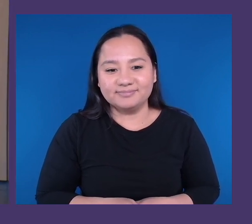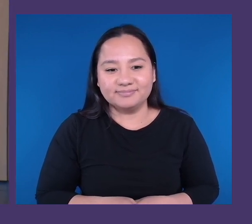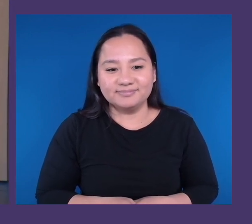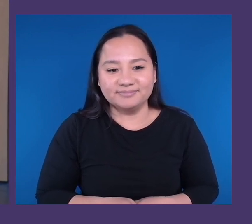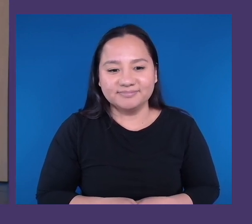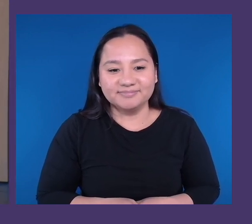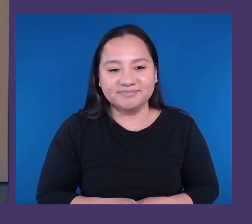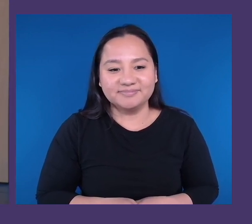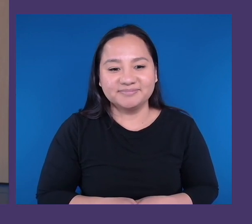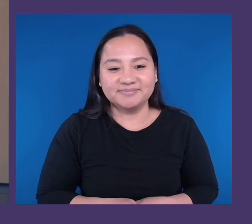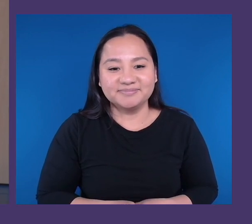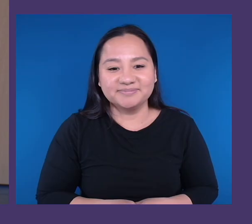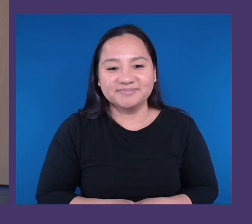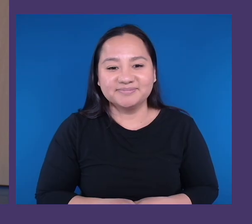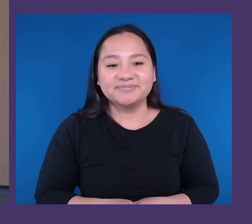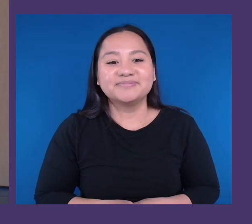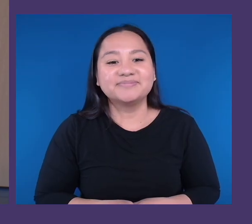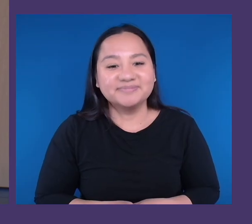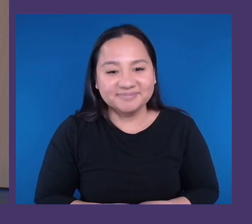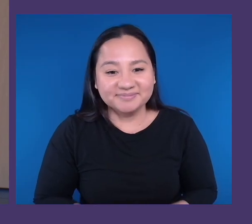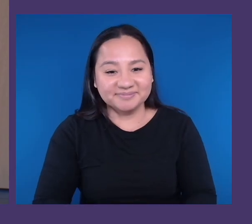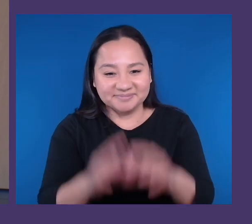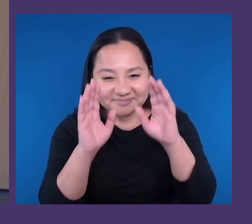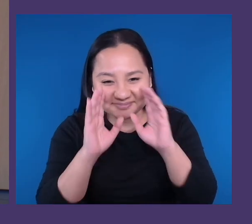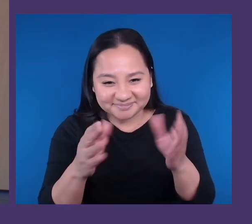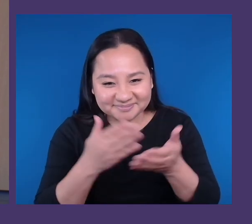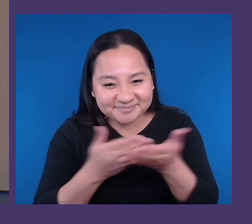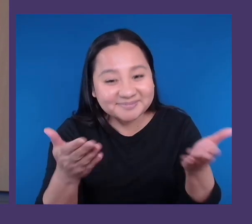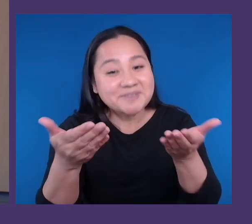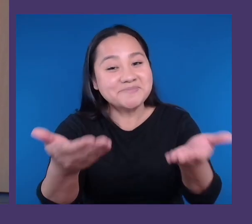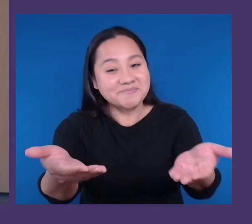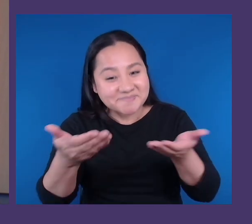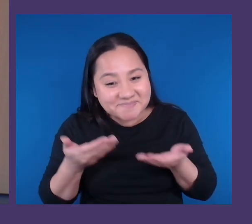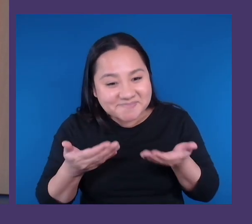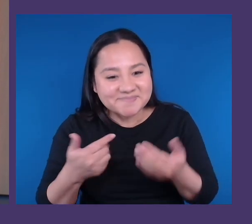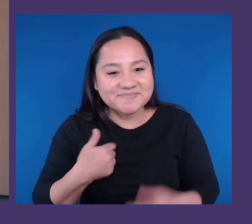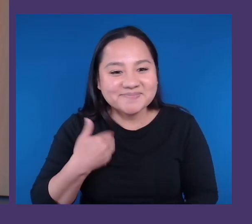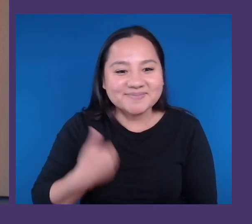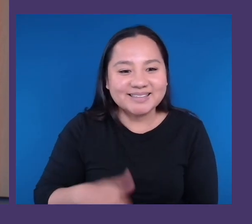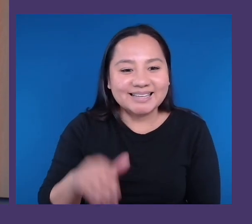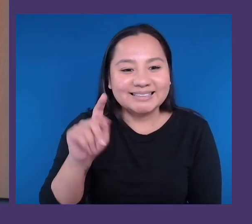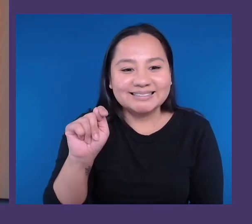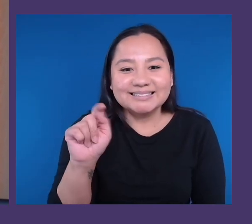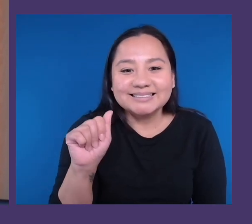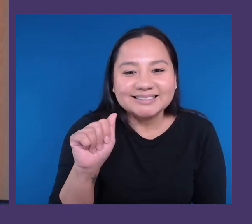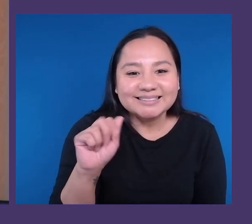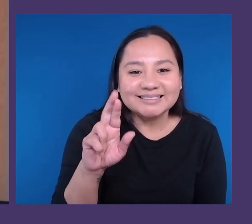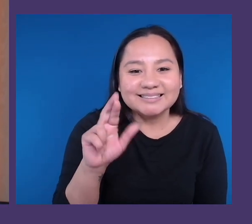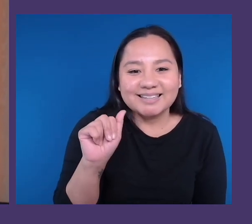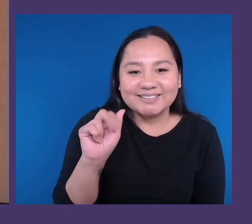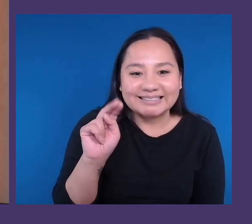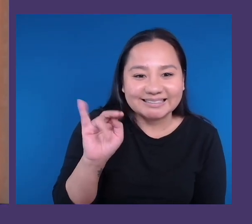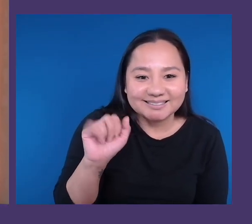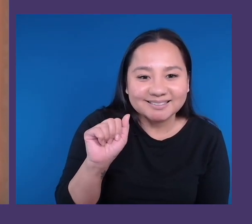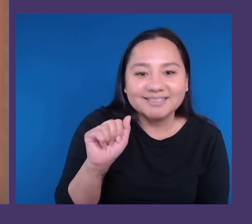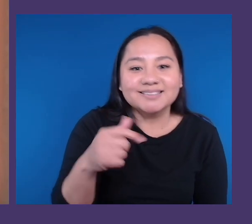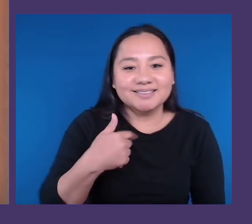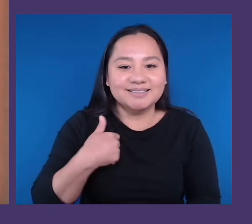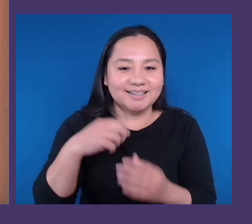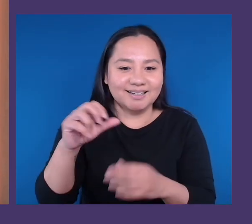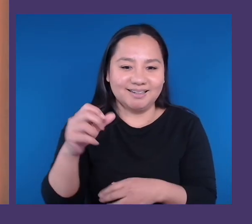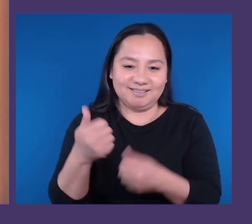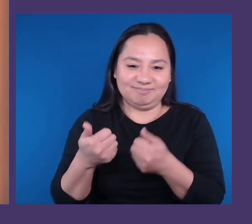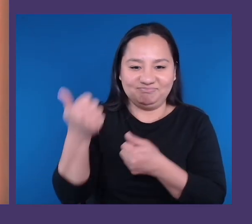Hello, everyone, and welcome. I'm Tarina Schanenberger, Senior Program Manager on the Microsoft Accessibility Team. I hope you enjoyed the video